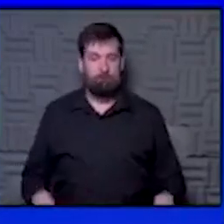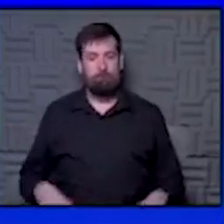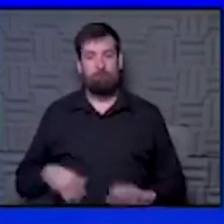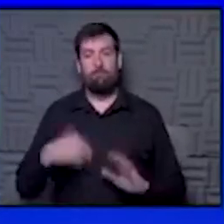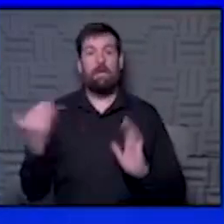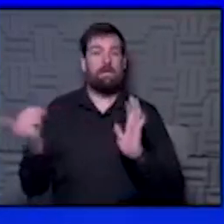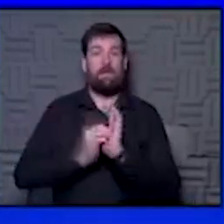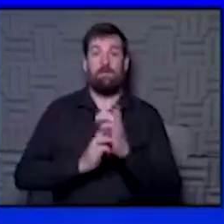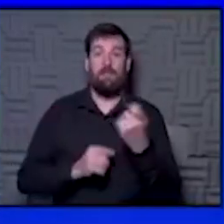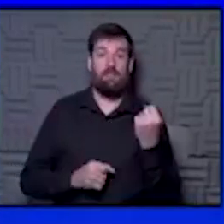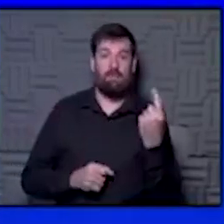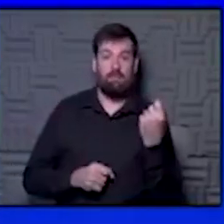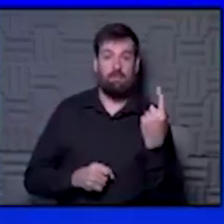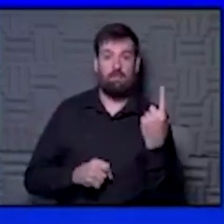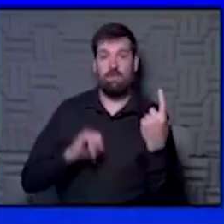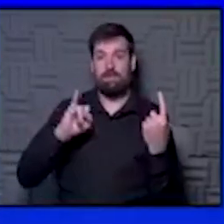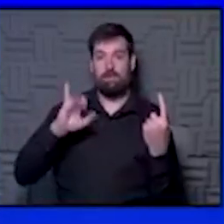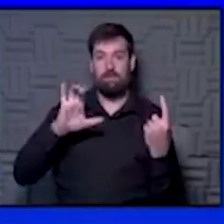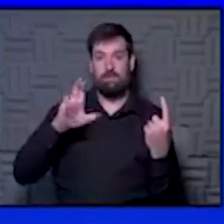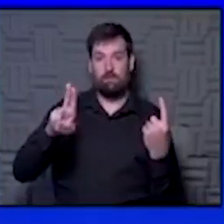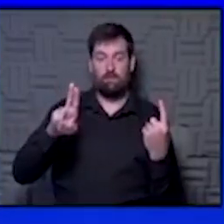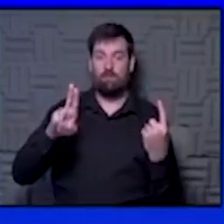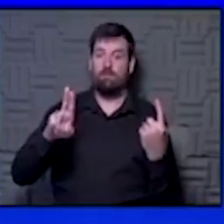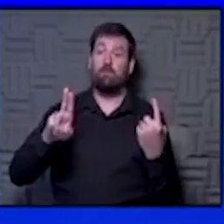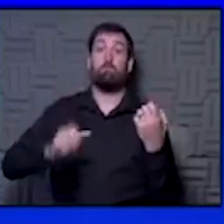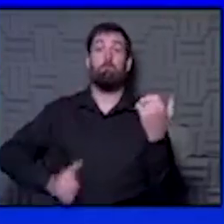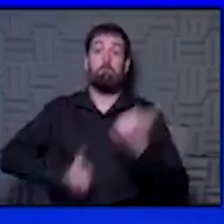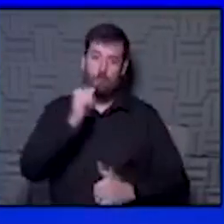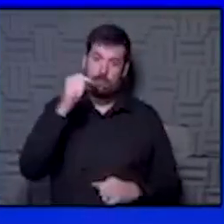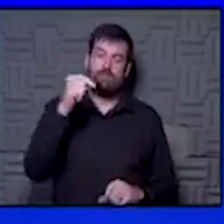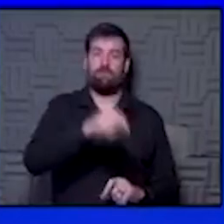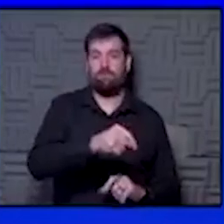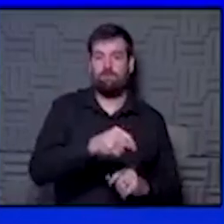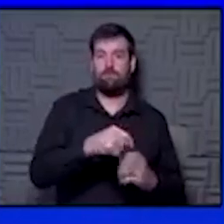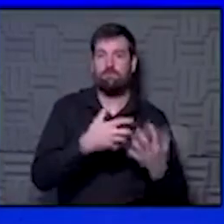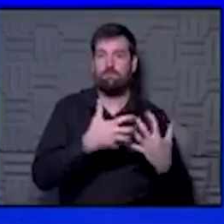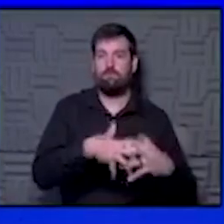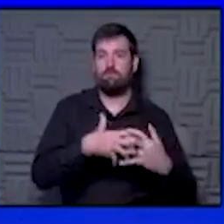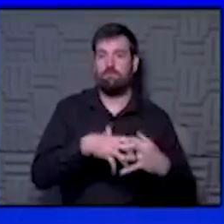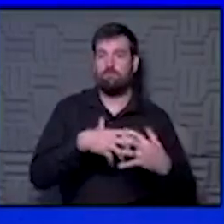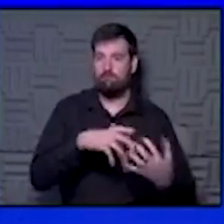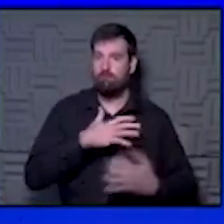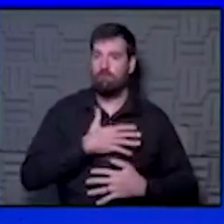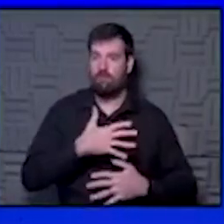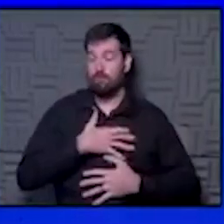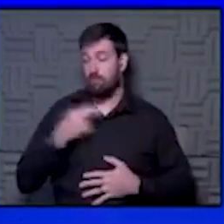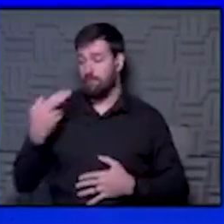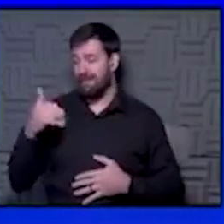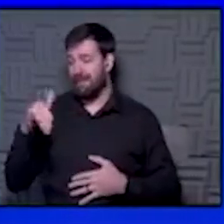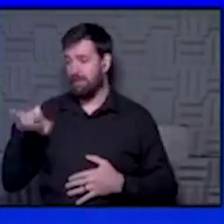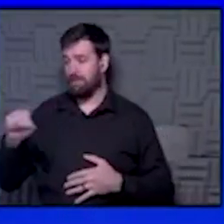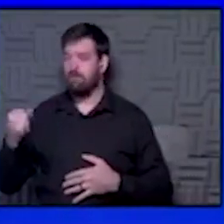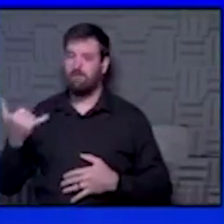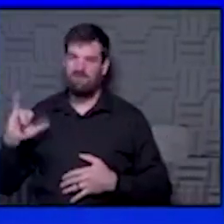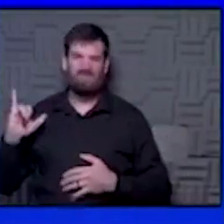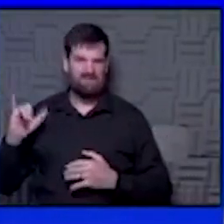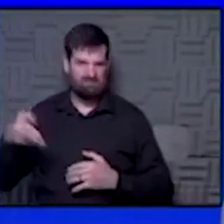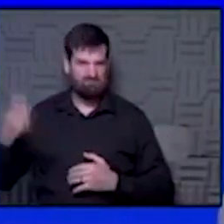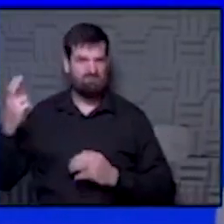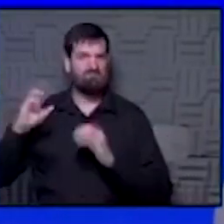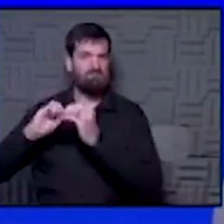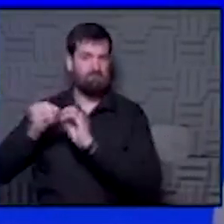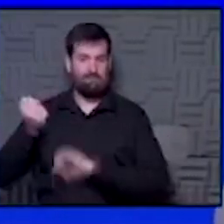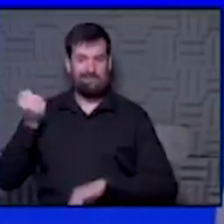11 in the ICU and a high majority of those on the ventilator. Eight on the ventilator. So in Hays, they still have high numbers as well.